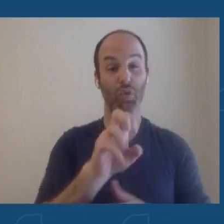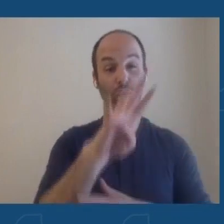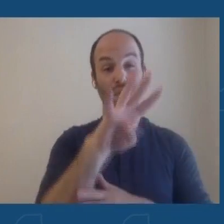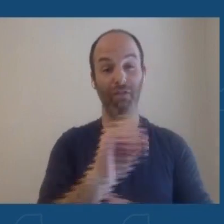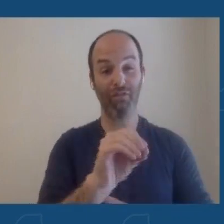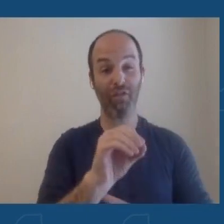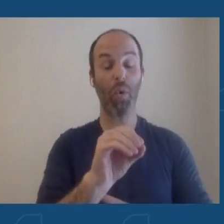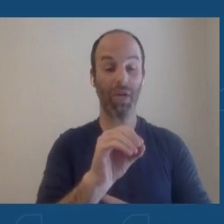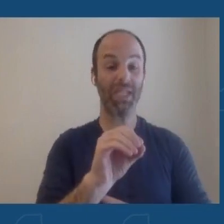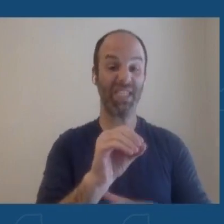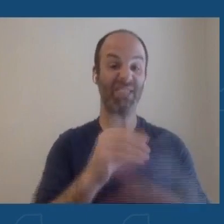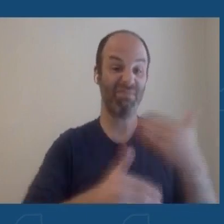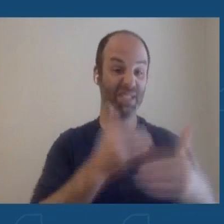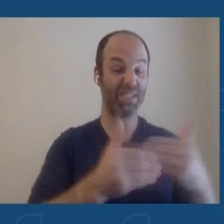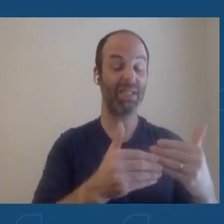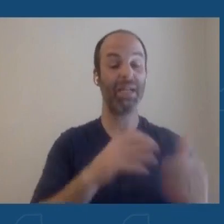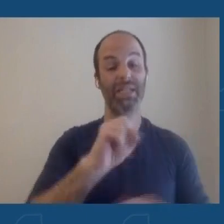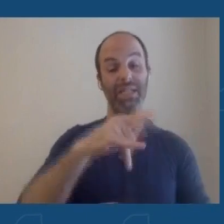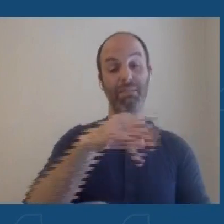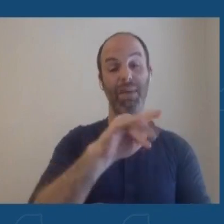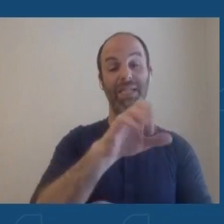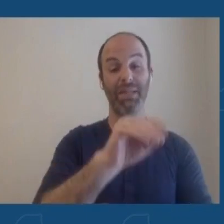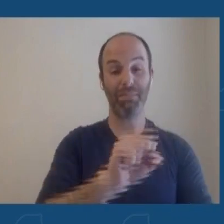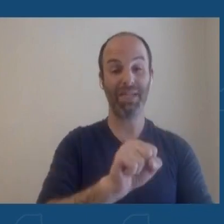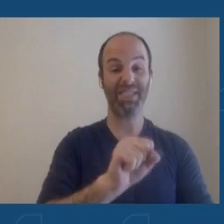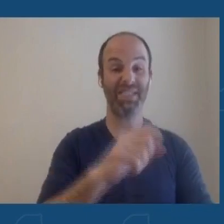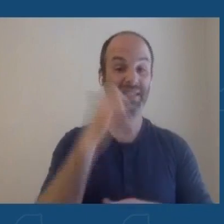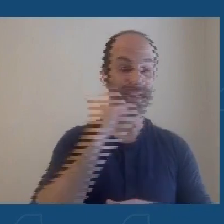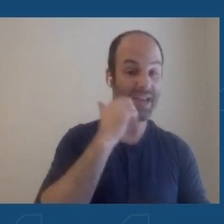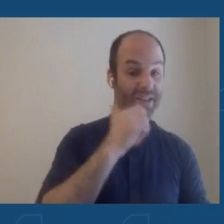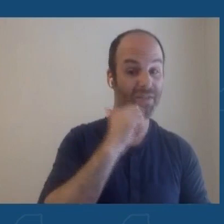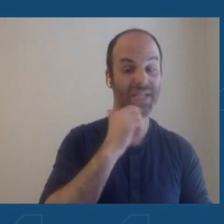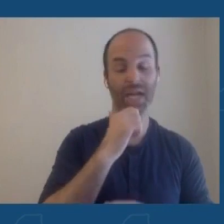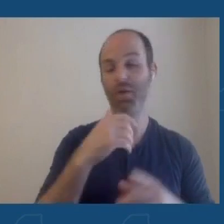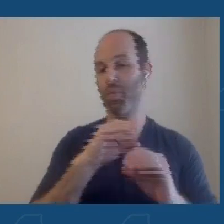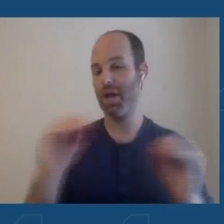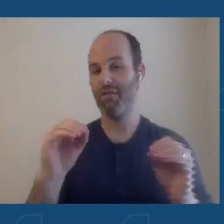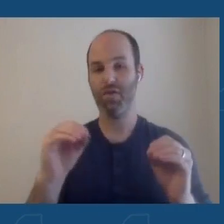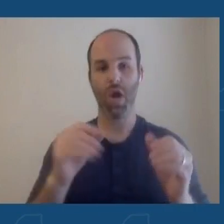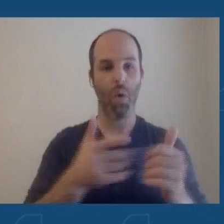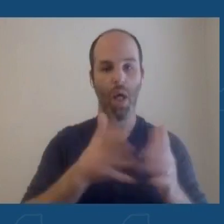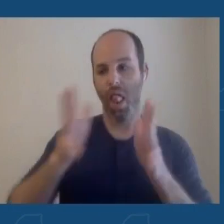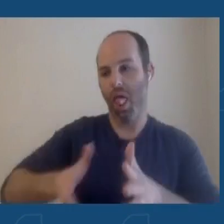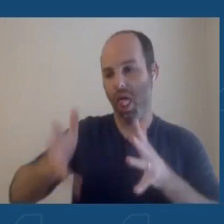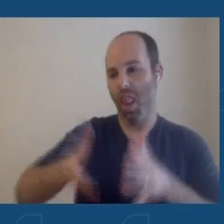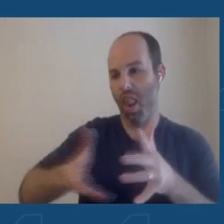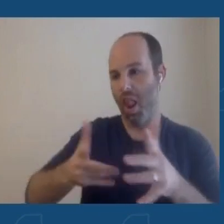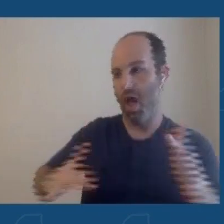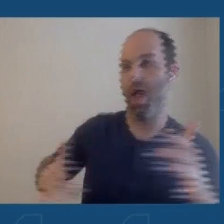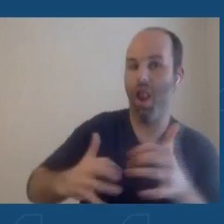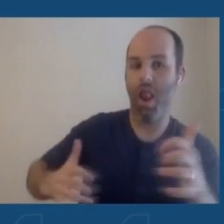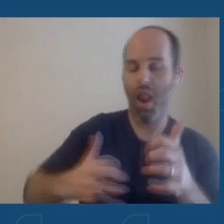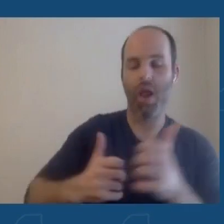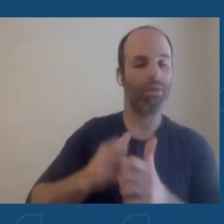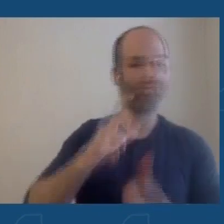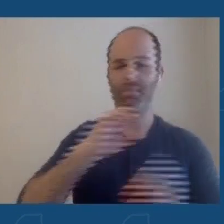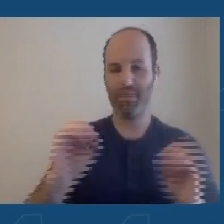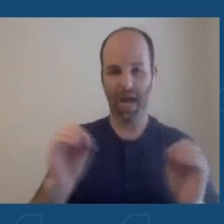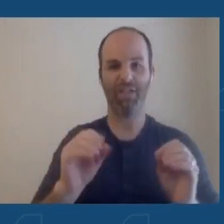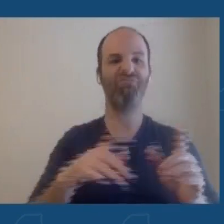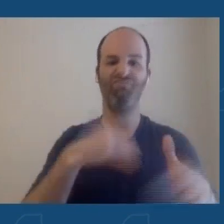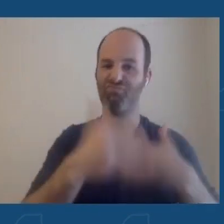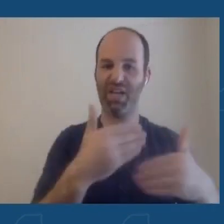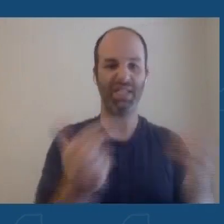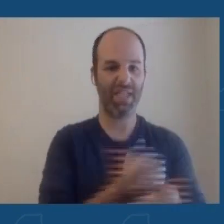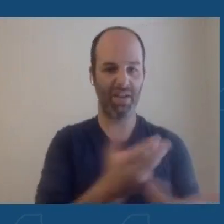continue to have capacity. We have no backlog of untested specimens. And as I've mentioned, we now have commercial labs